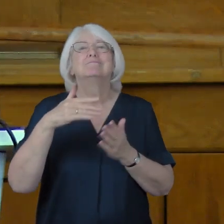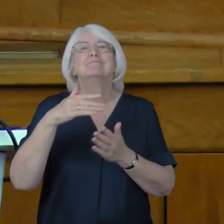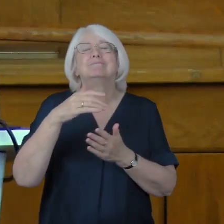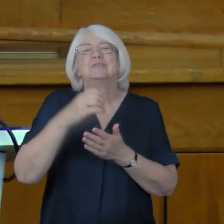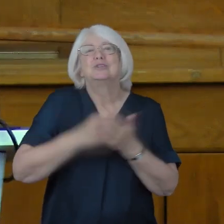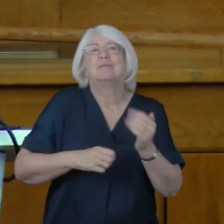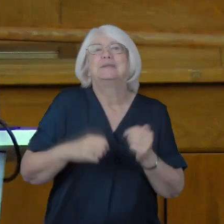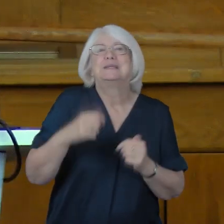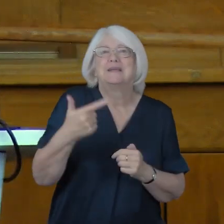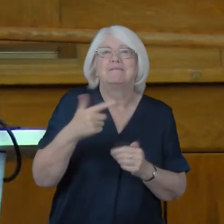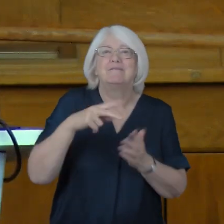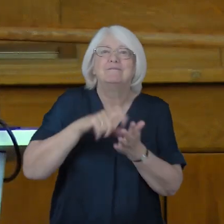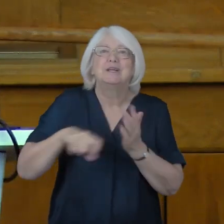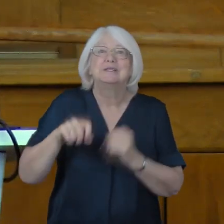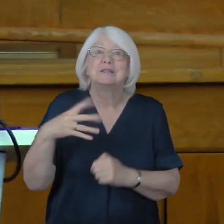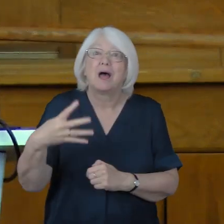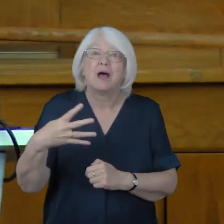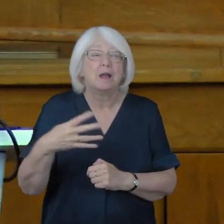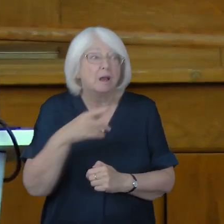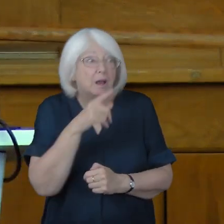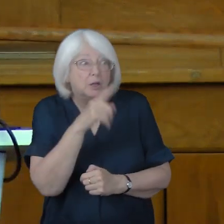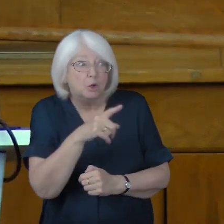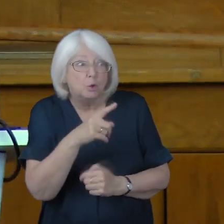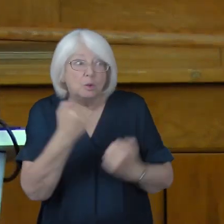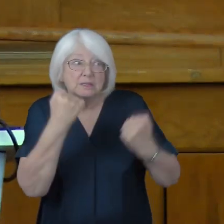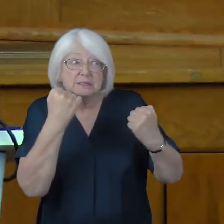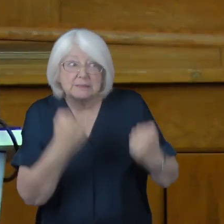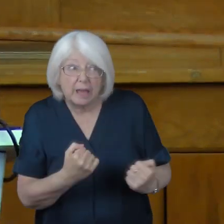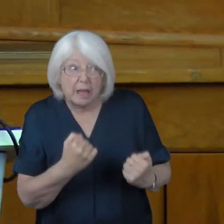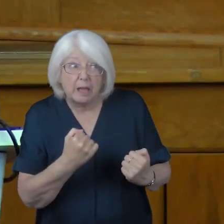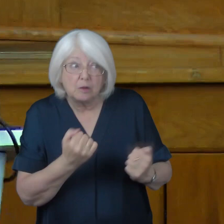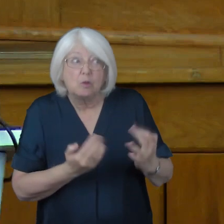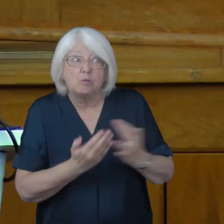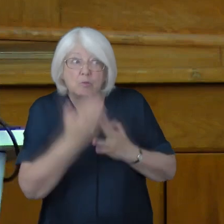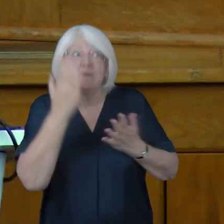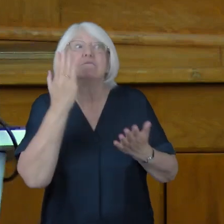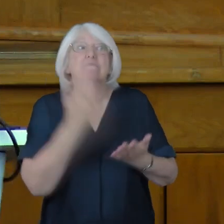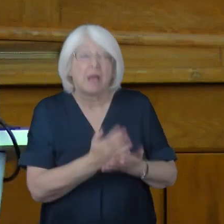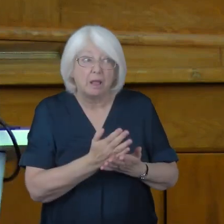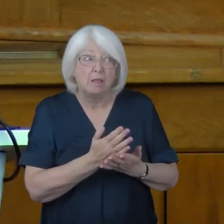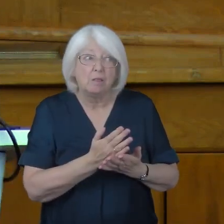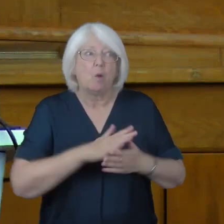you do not stand in faith, you will not stand at all.